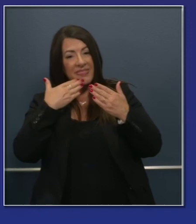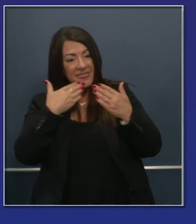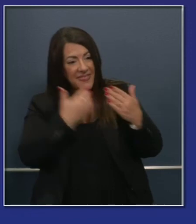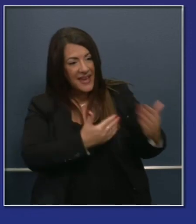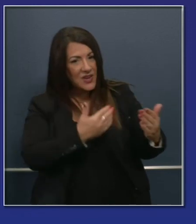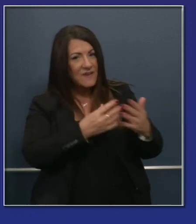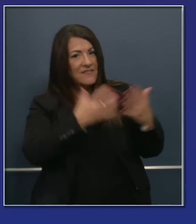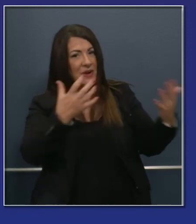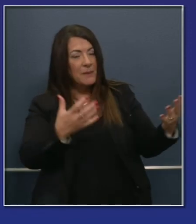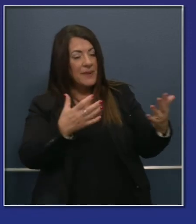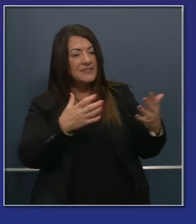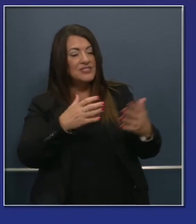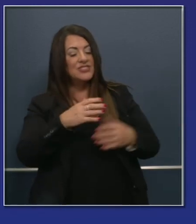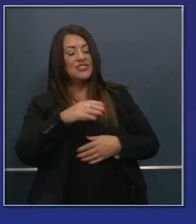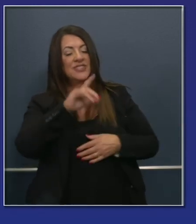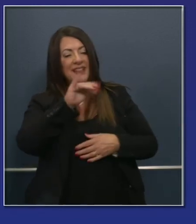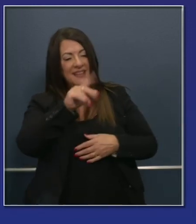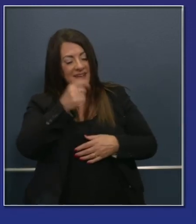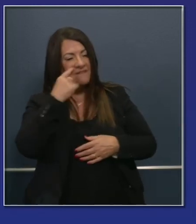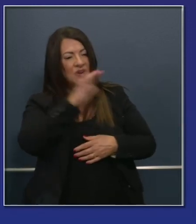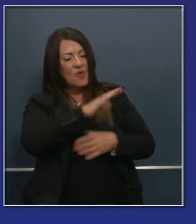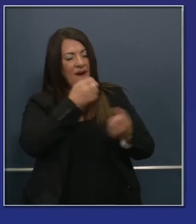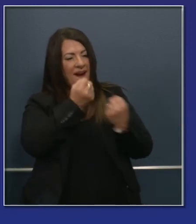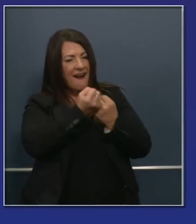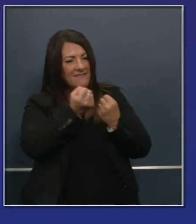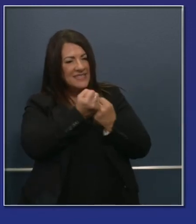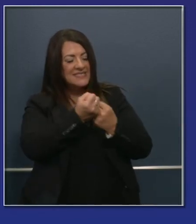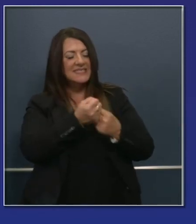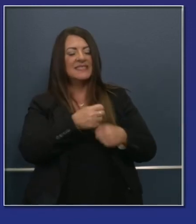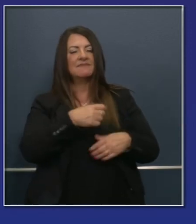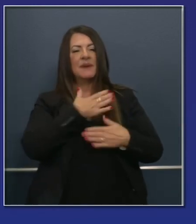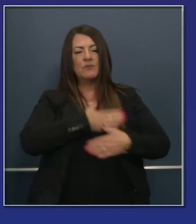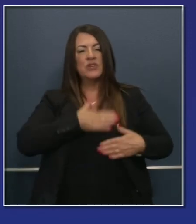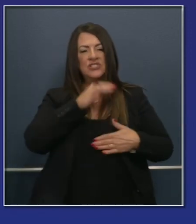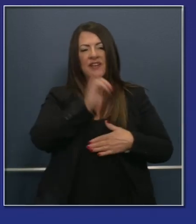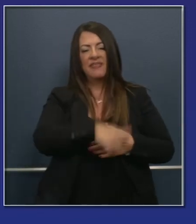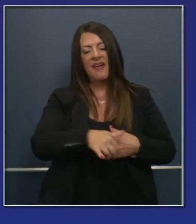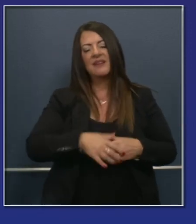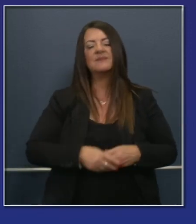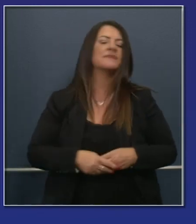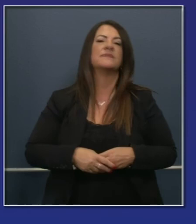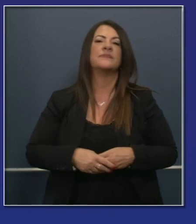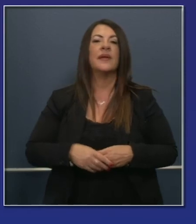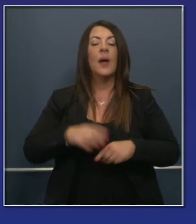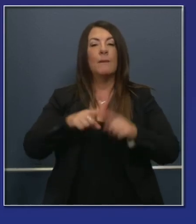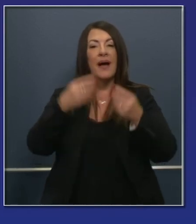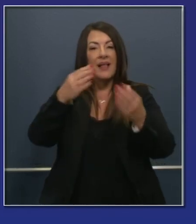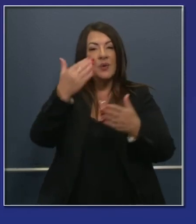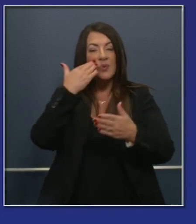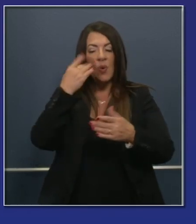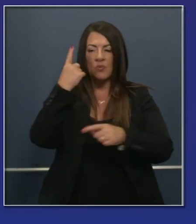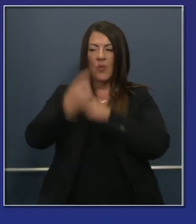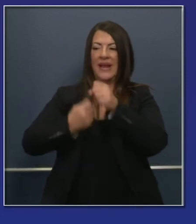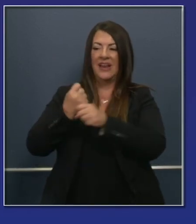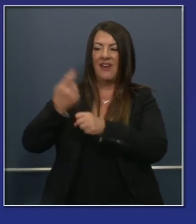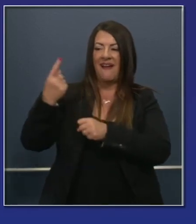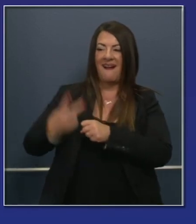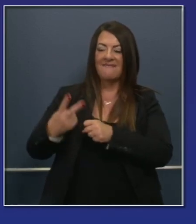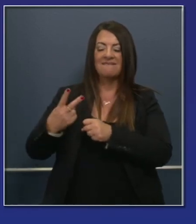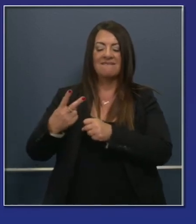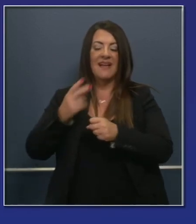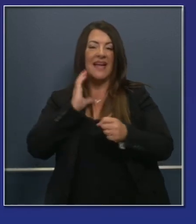space, and including just your incredible advocacy. It's a space I don't want to get off topic, but over the last year and a half, the budgets